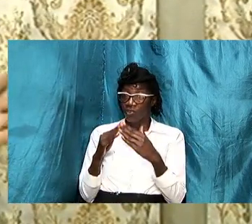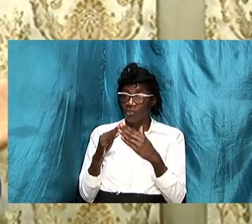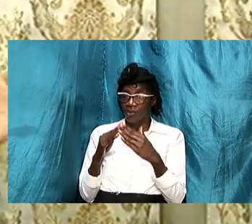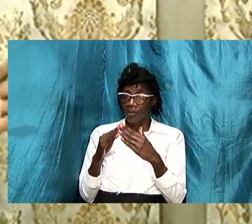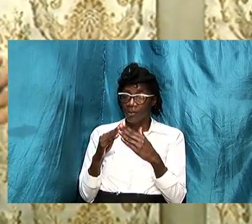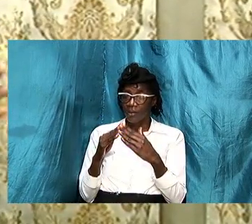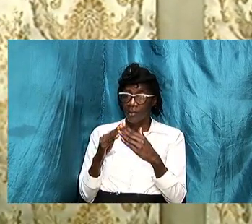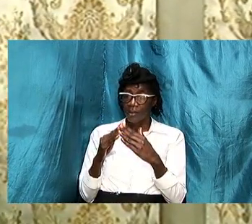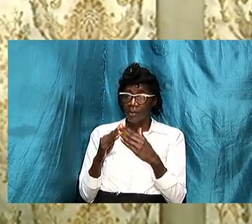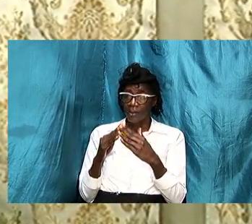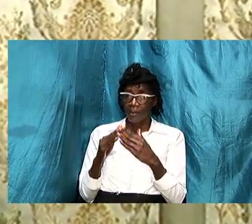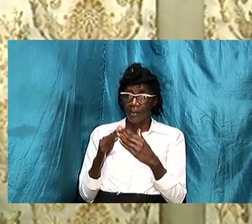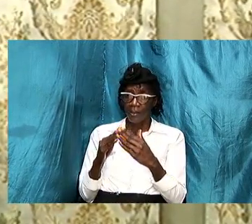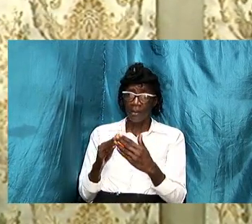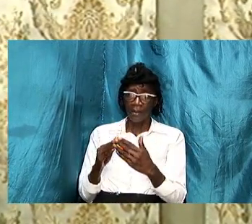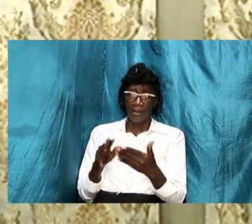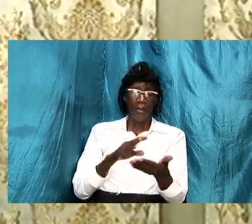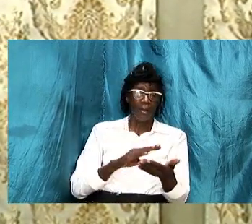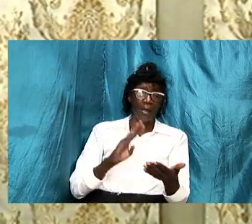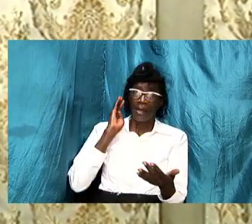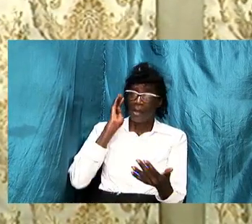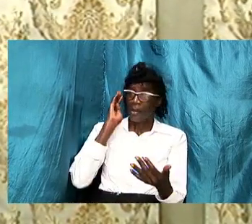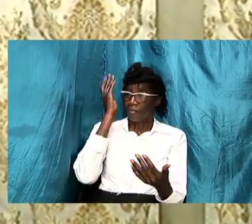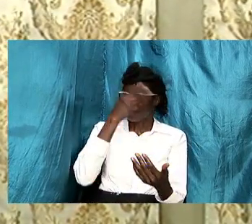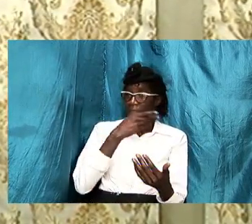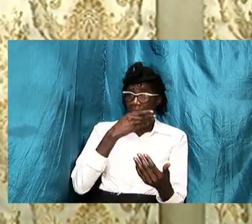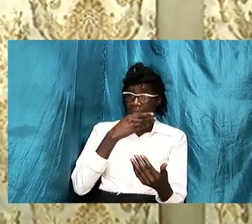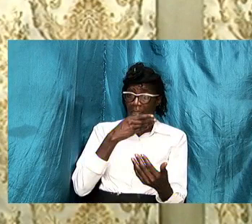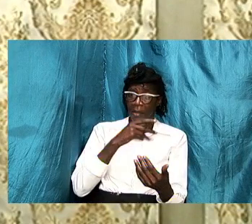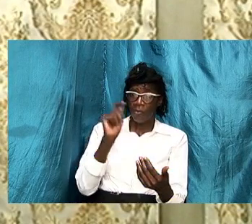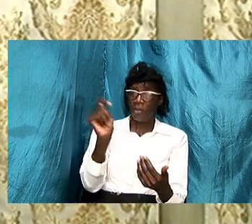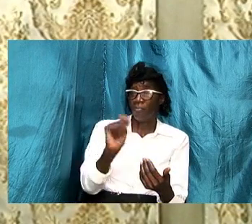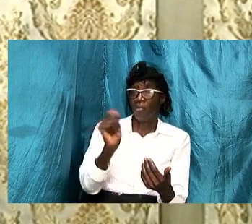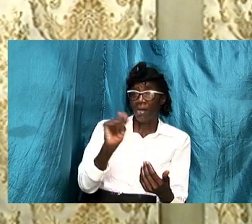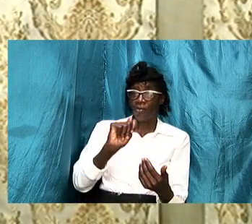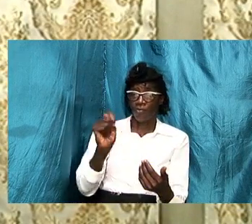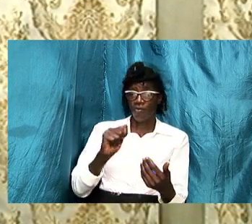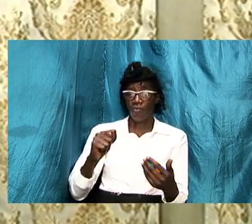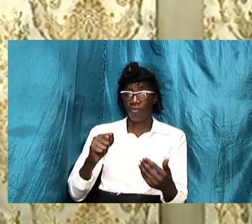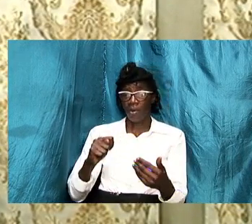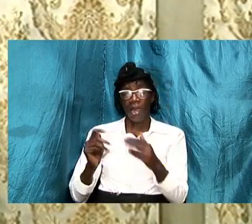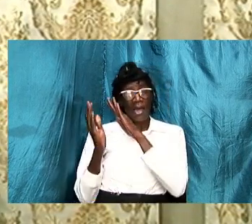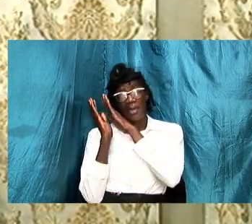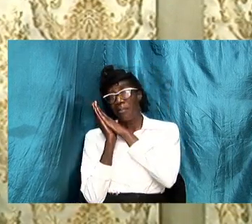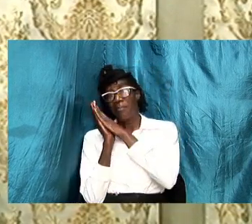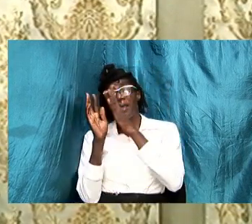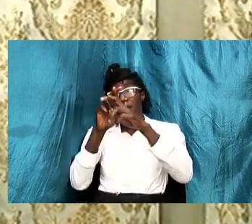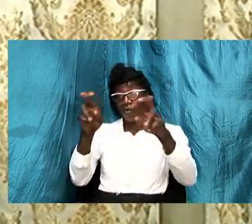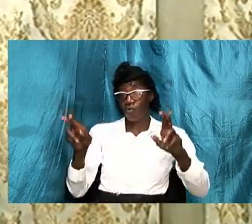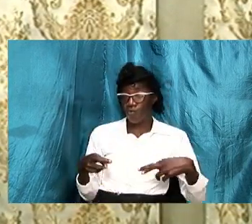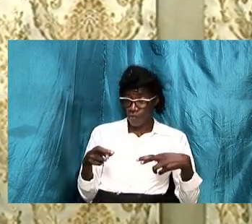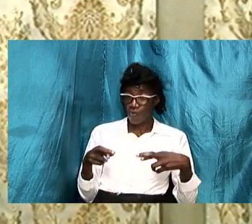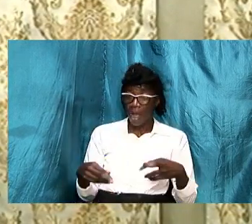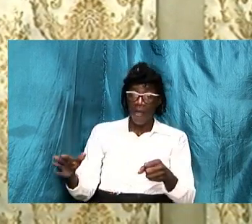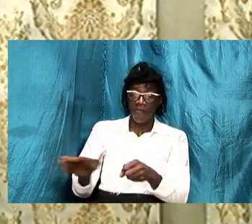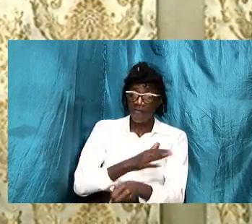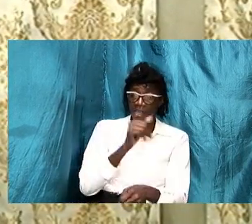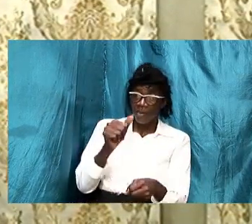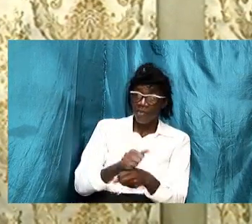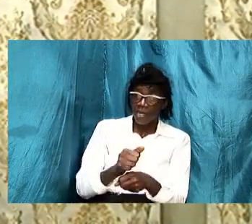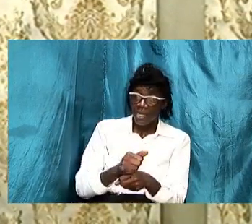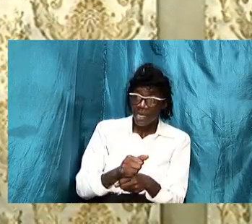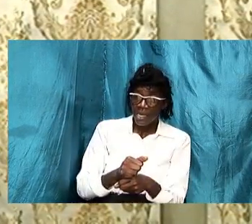decked out with all the bathroom things and the bedrooms filled with the appropriate furniture